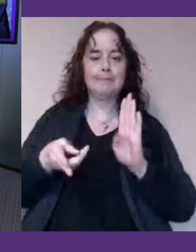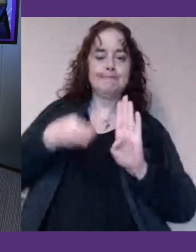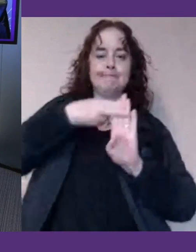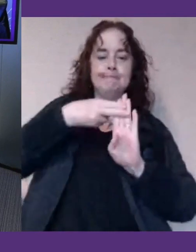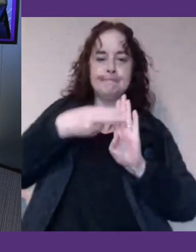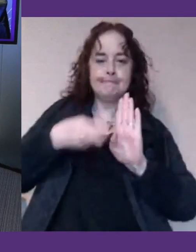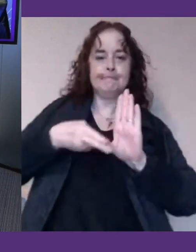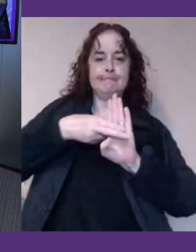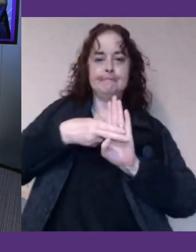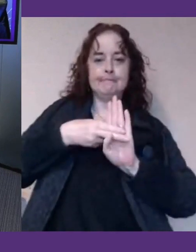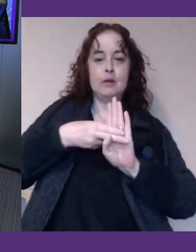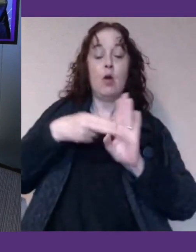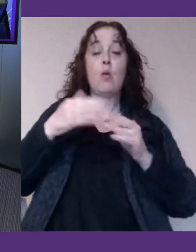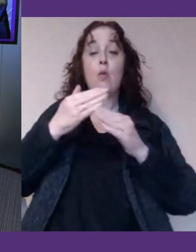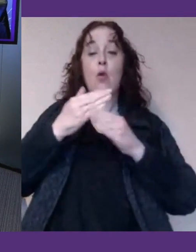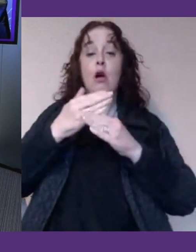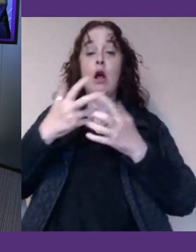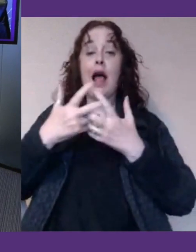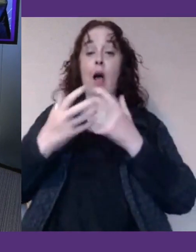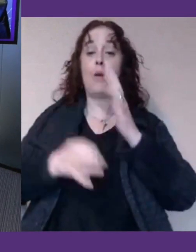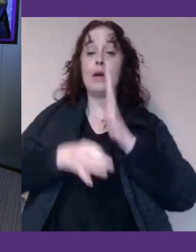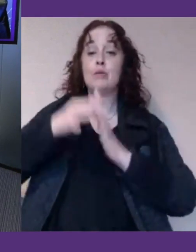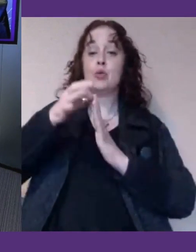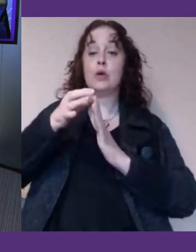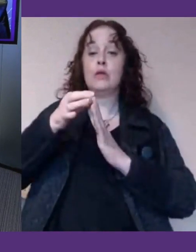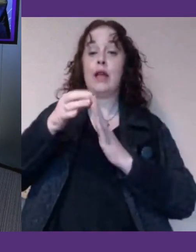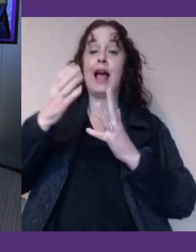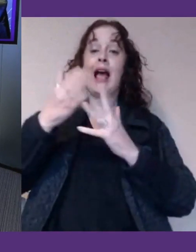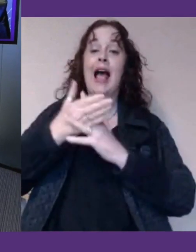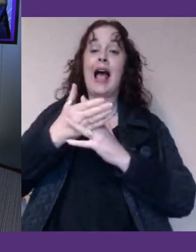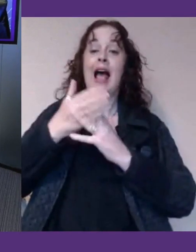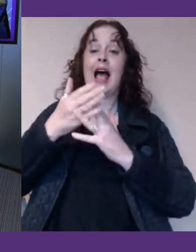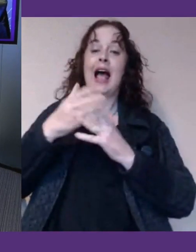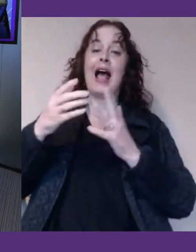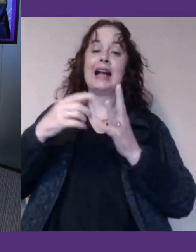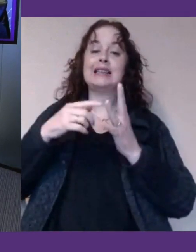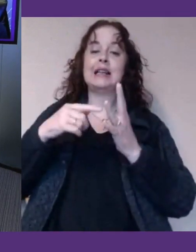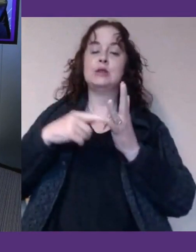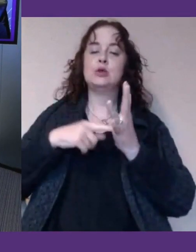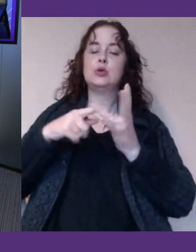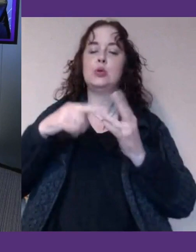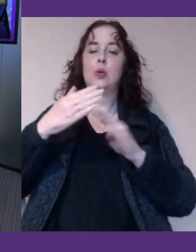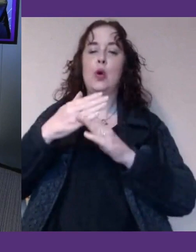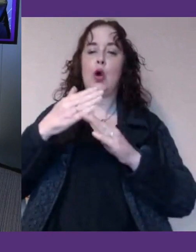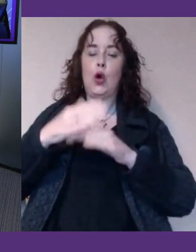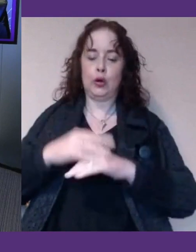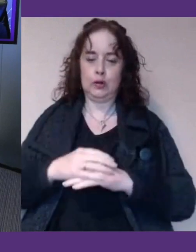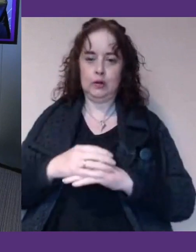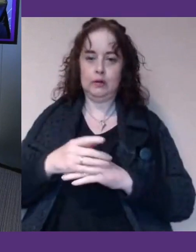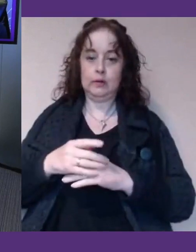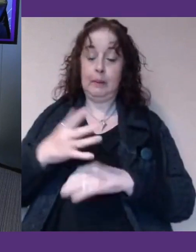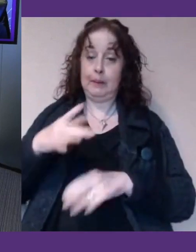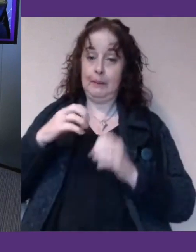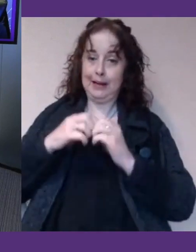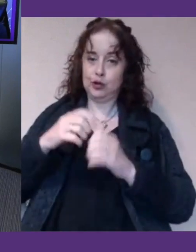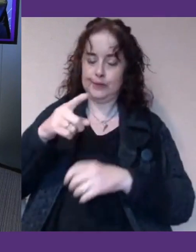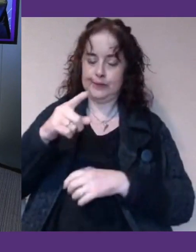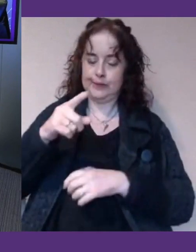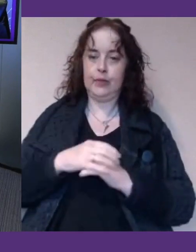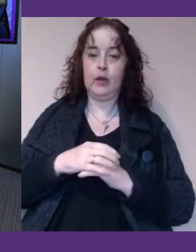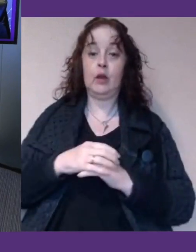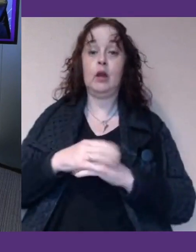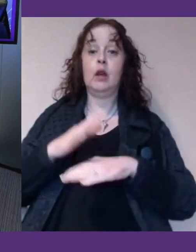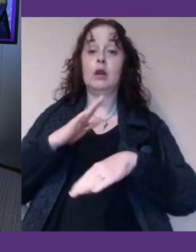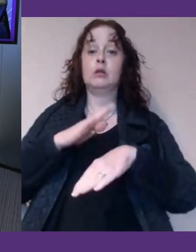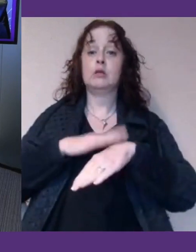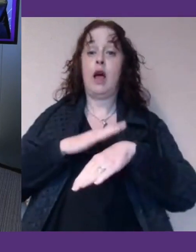how we can improve things like access to work that you were talking about. But often the times when we find policy makers get